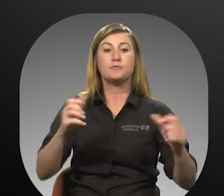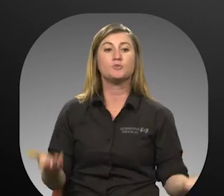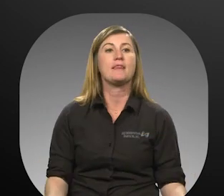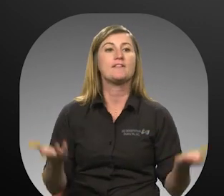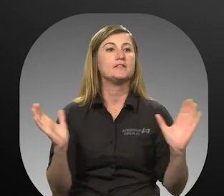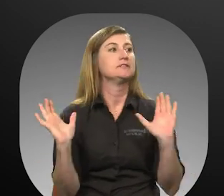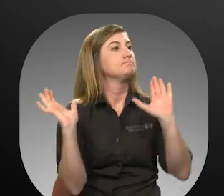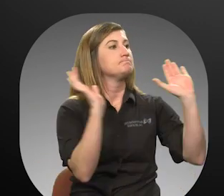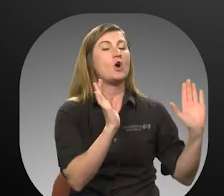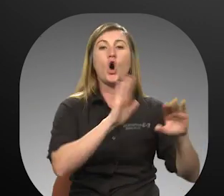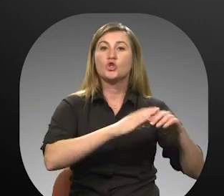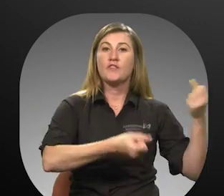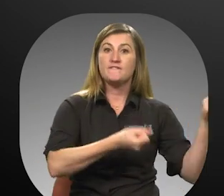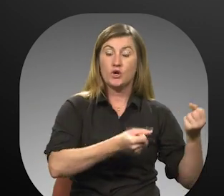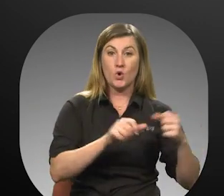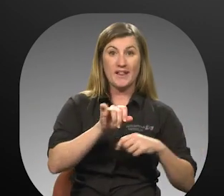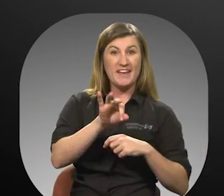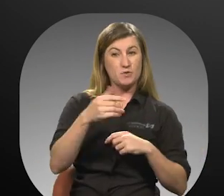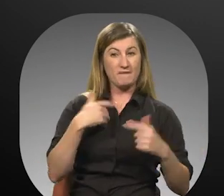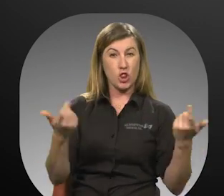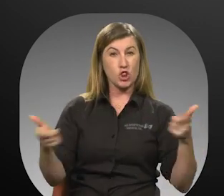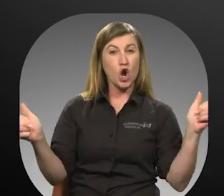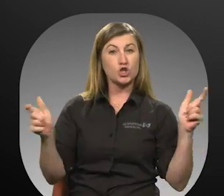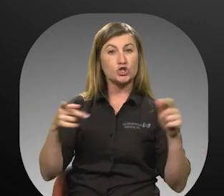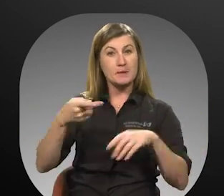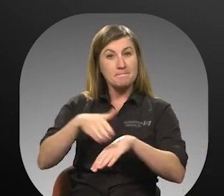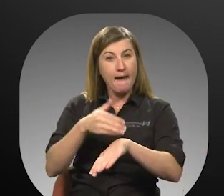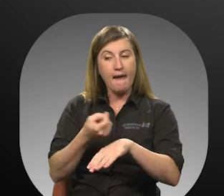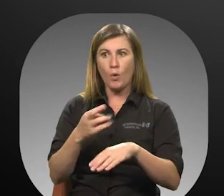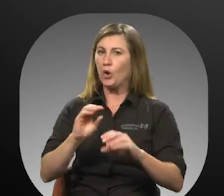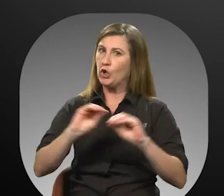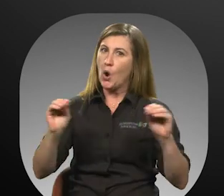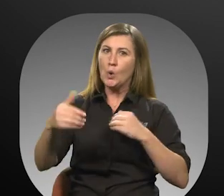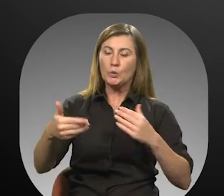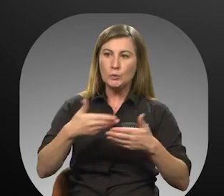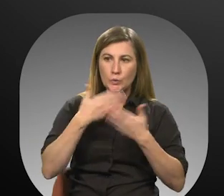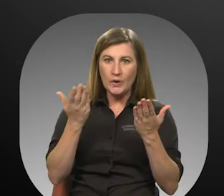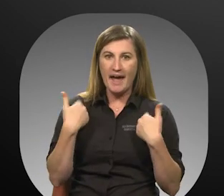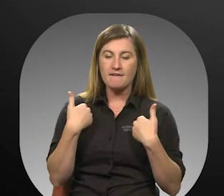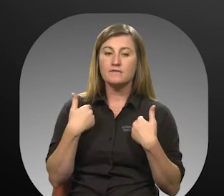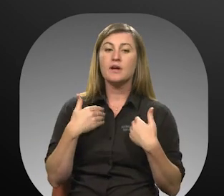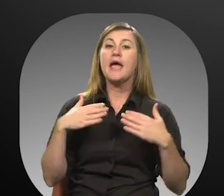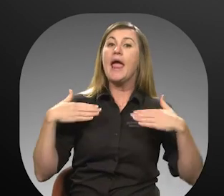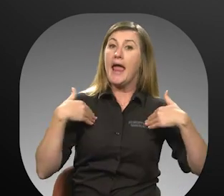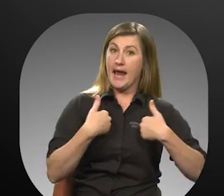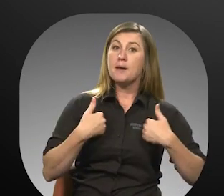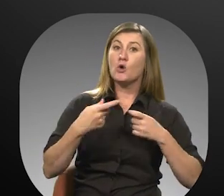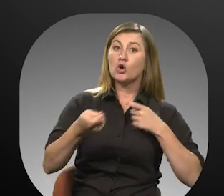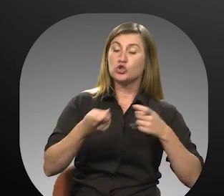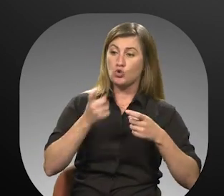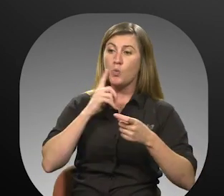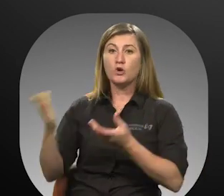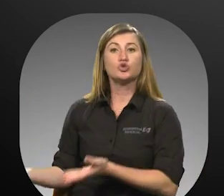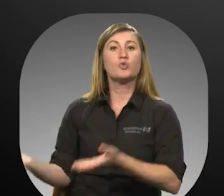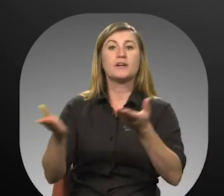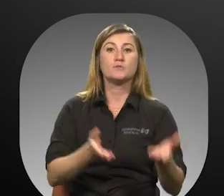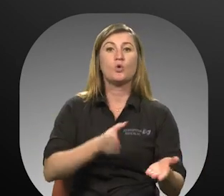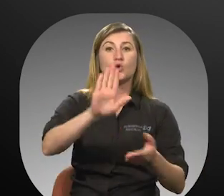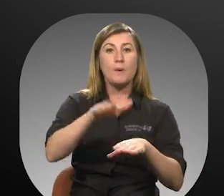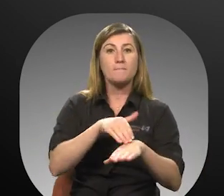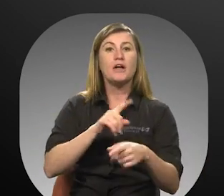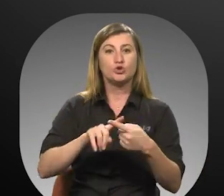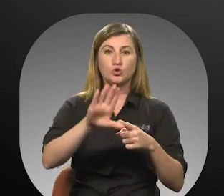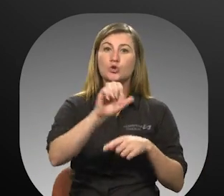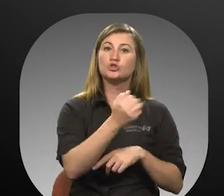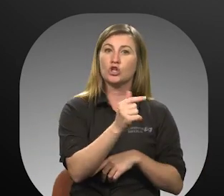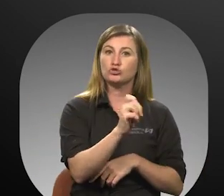lifted onto the vehicle. If you have a larger pet or no pet carrier, Volusia County Animal Control will transport your pet to your shelter.